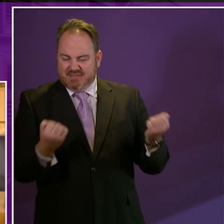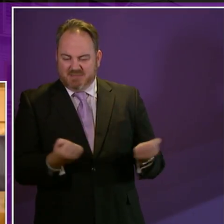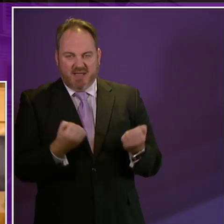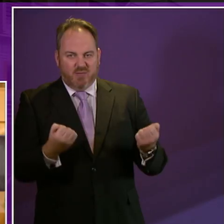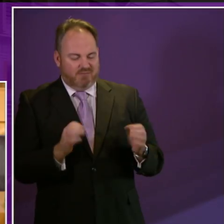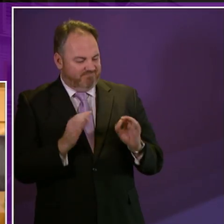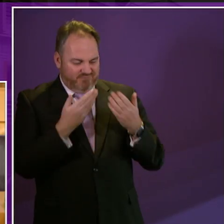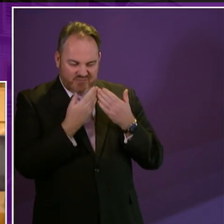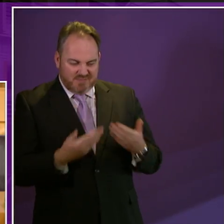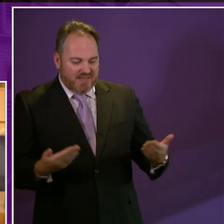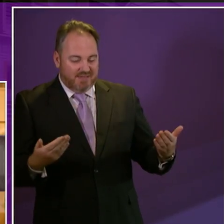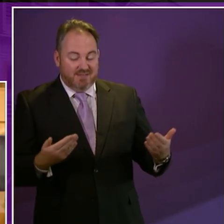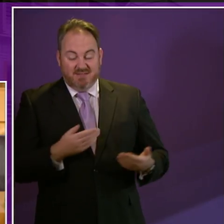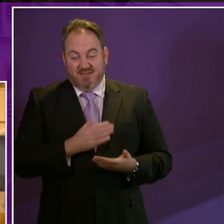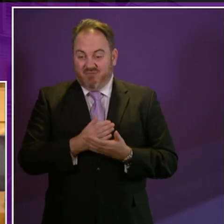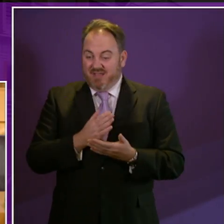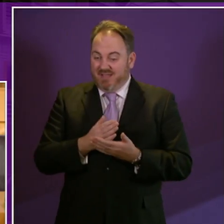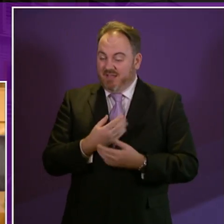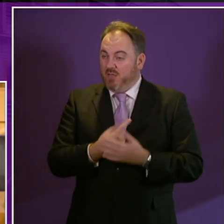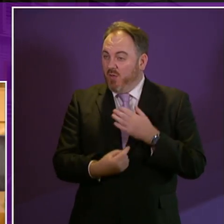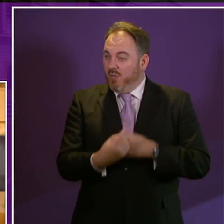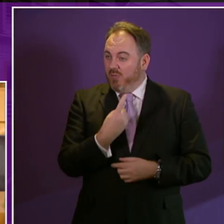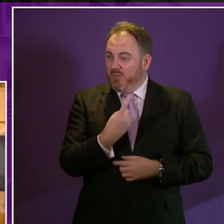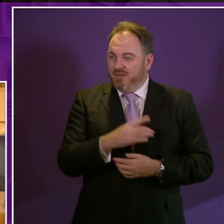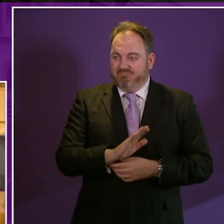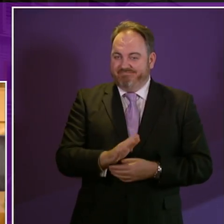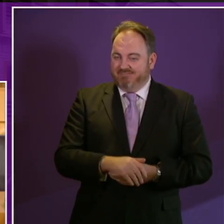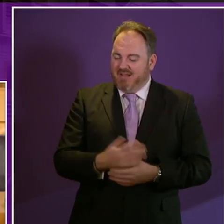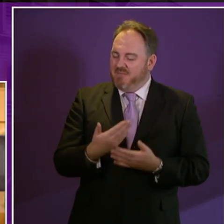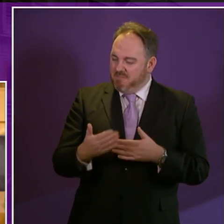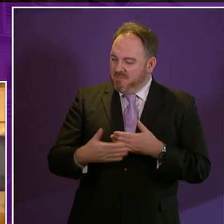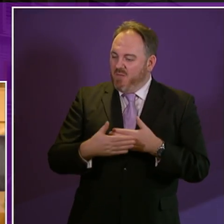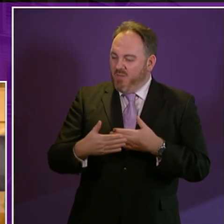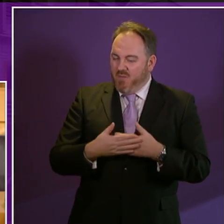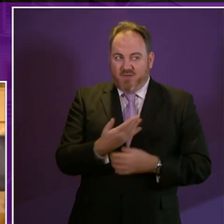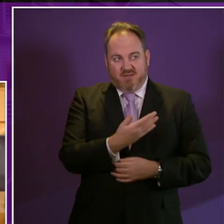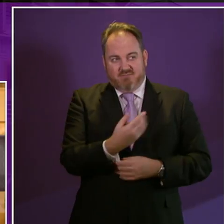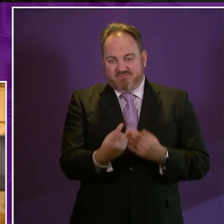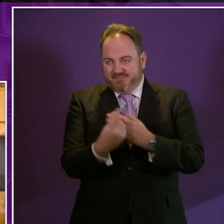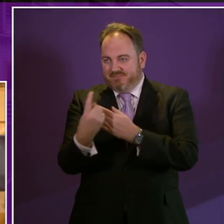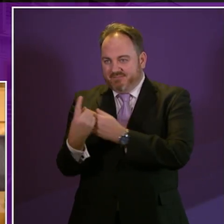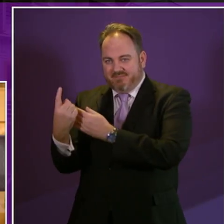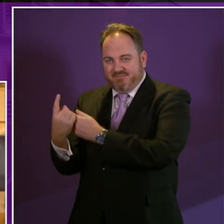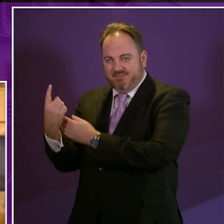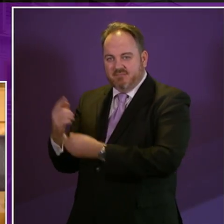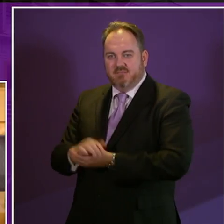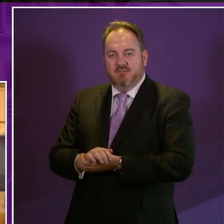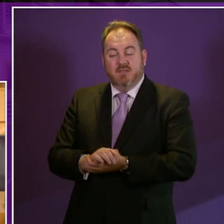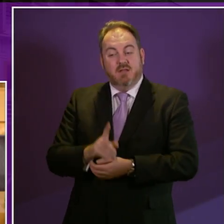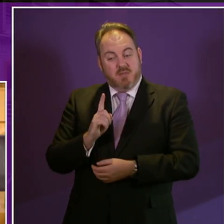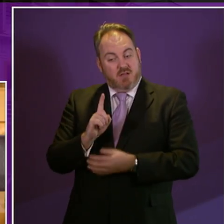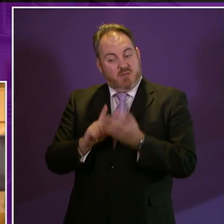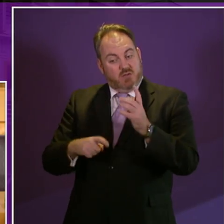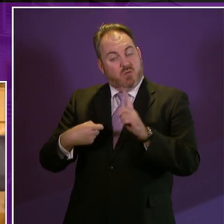sad to say I don't think it's a case sitting on its own but the UK has been a signature to the UN